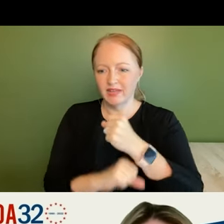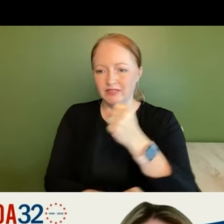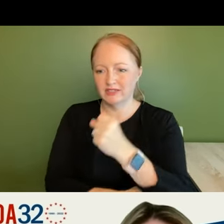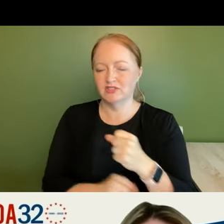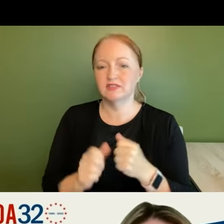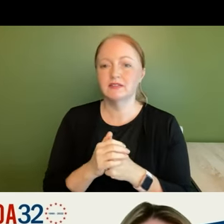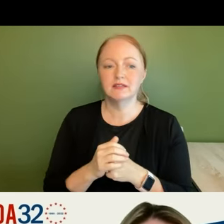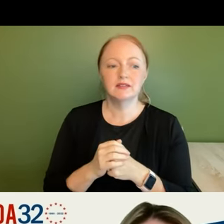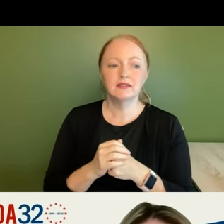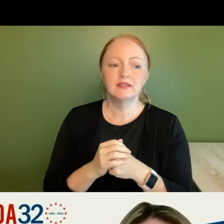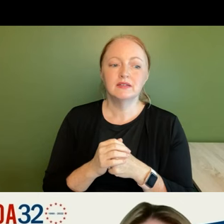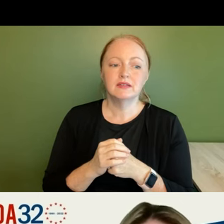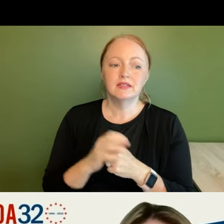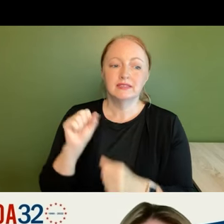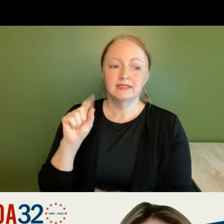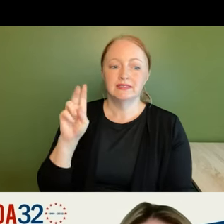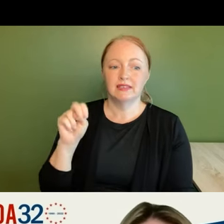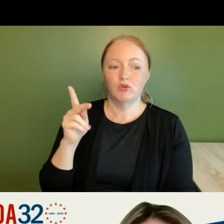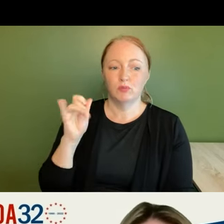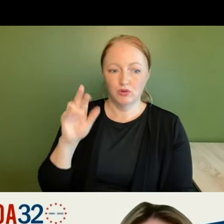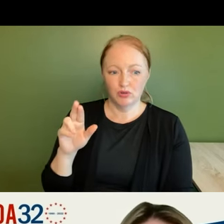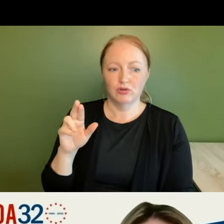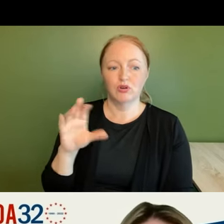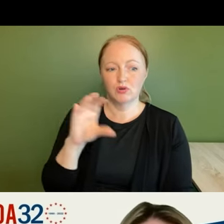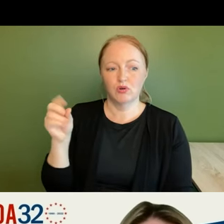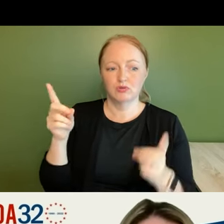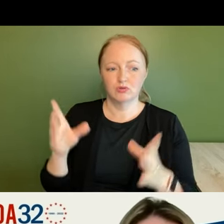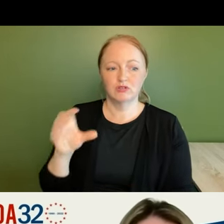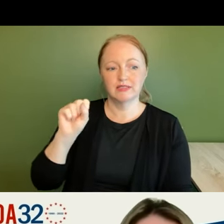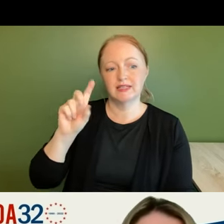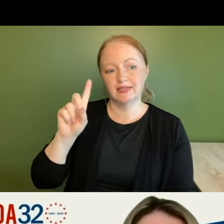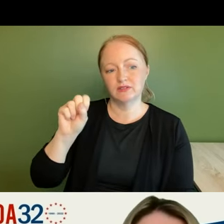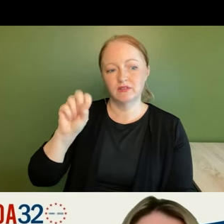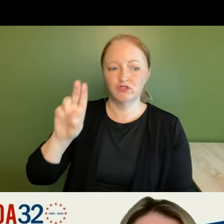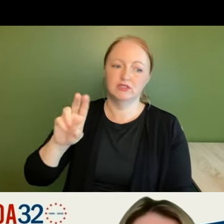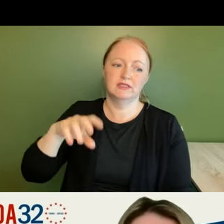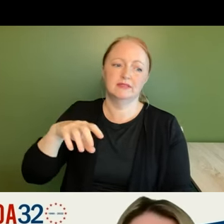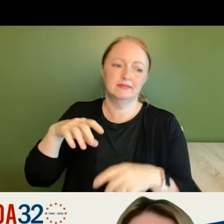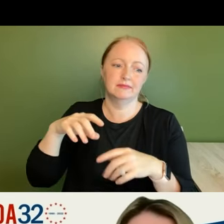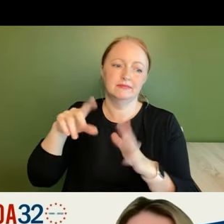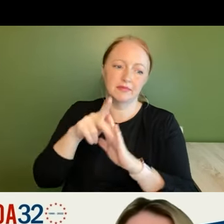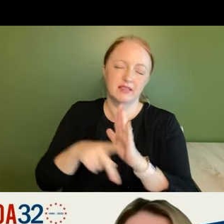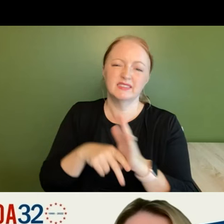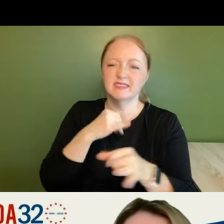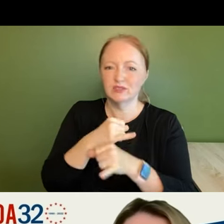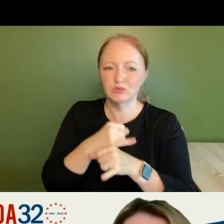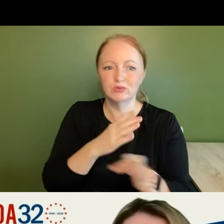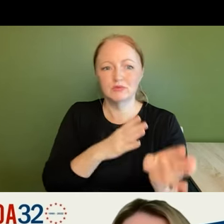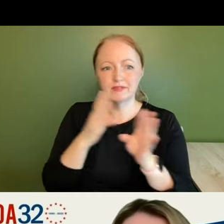foundation steve hornberger who's co-director of the san diego state university policy institute